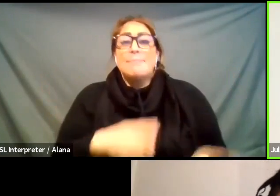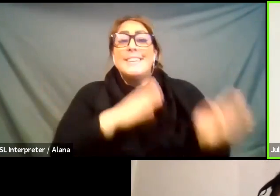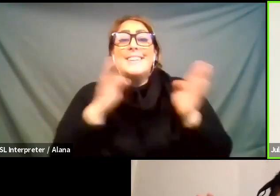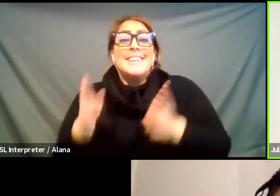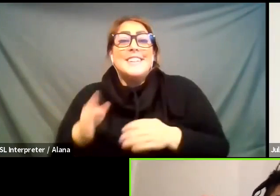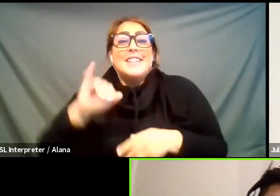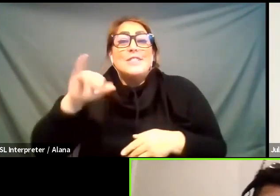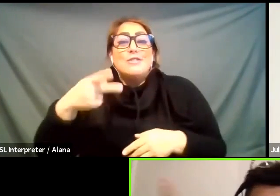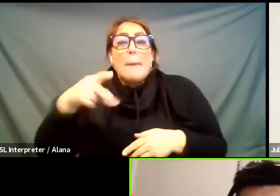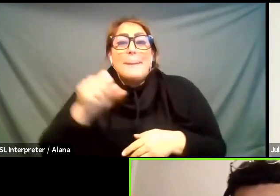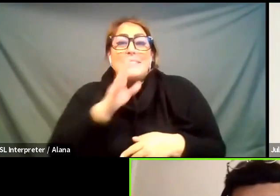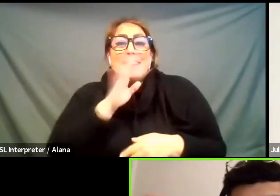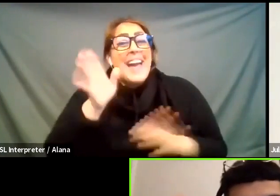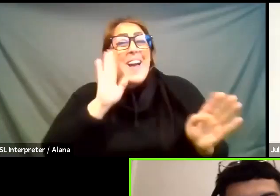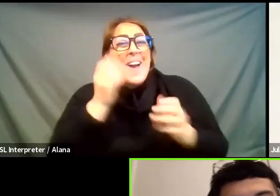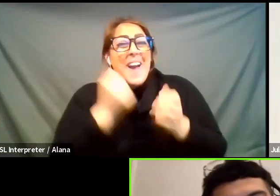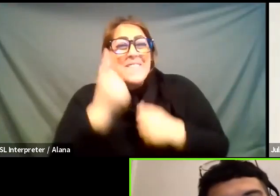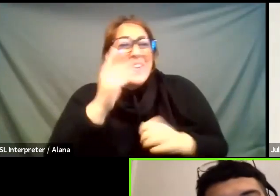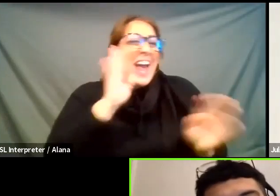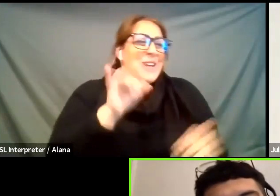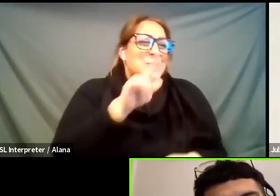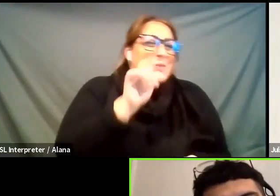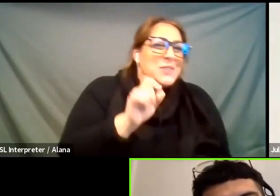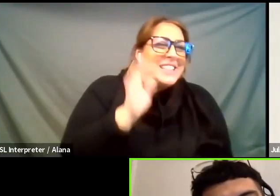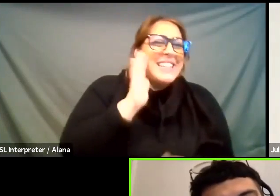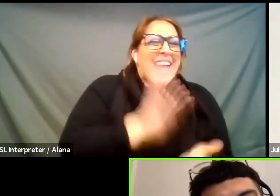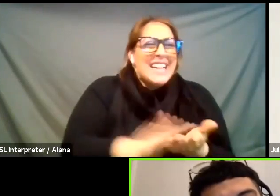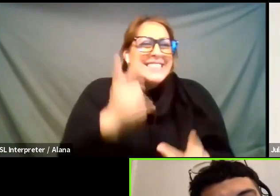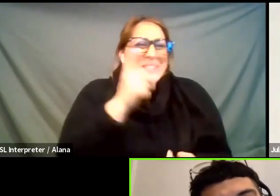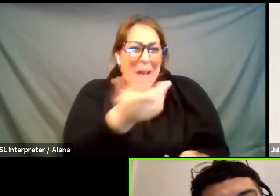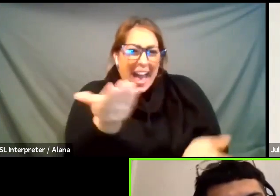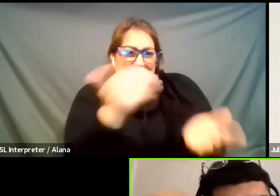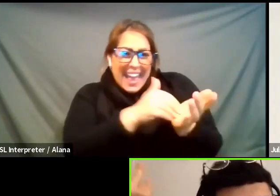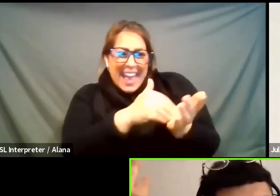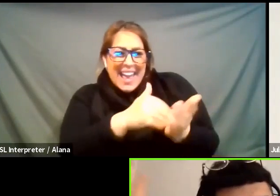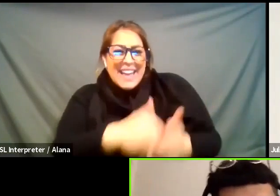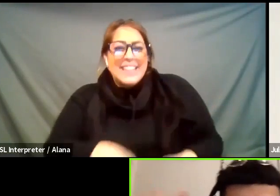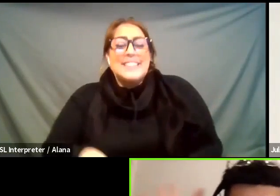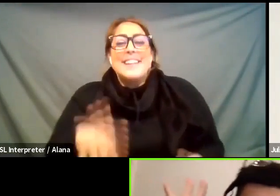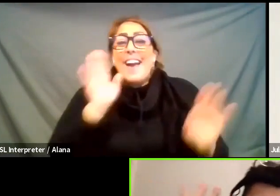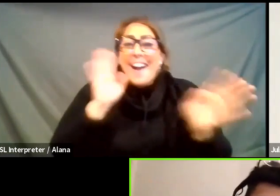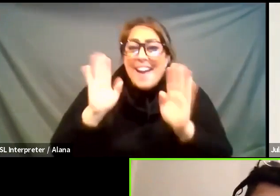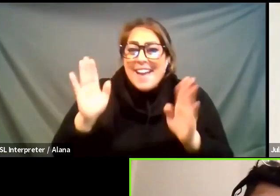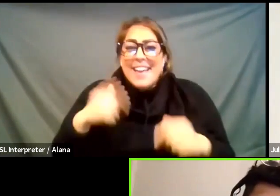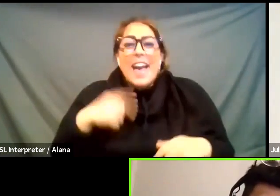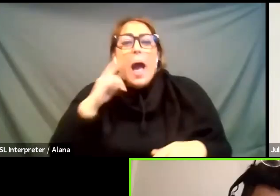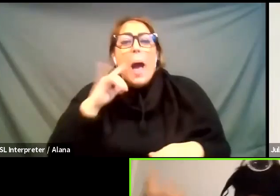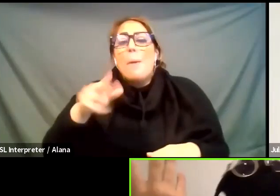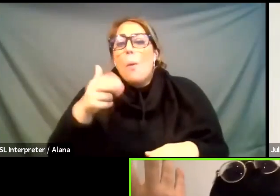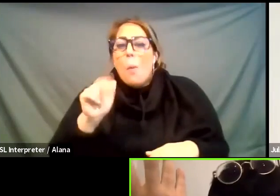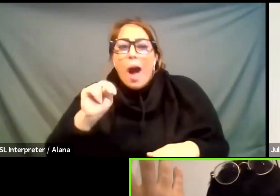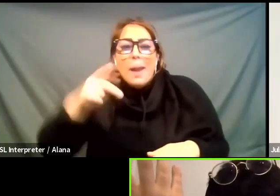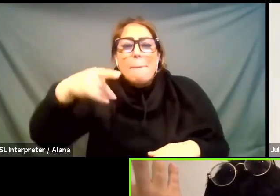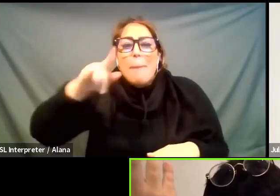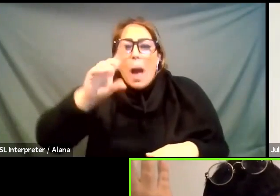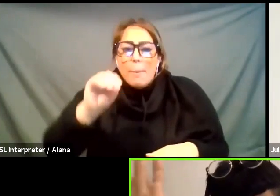hey everybody hey julie nice to see you again i'm juan pablo garcia sosa